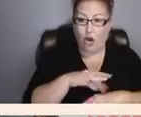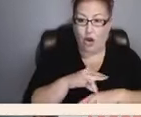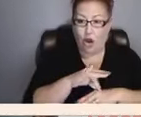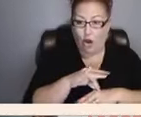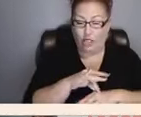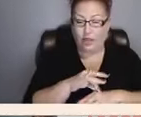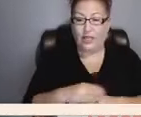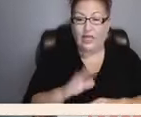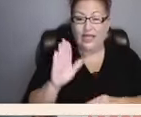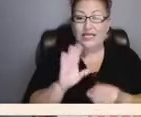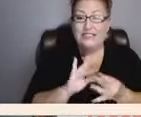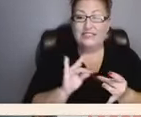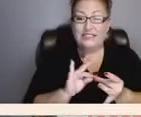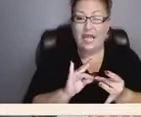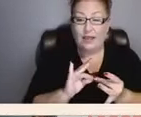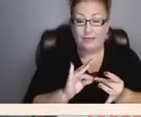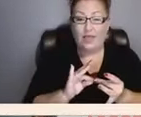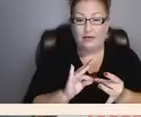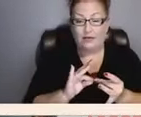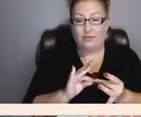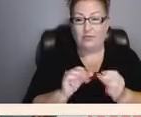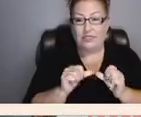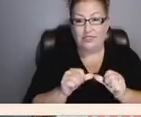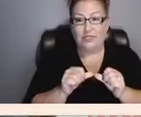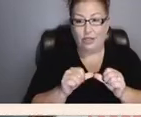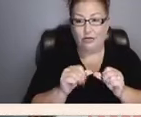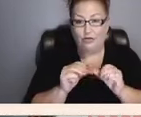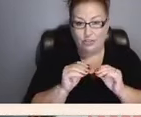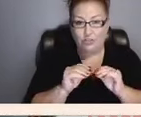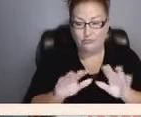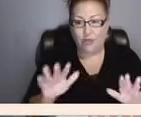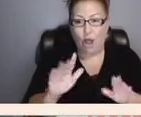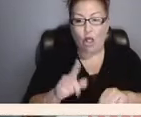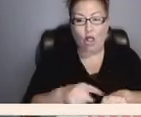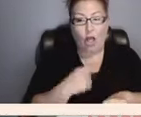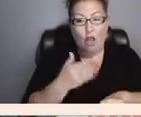statement resounds long after his death in 1941.